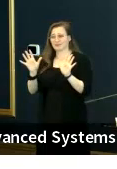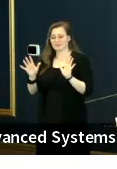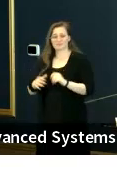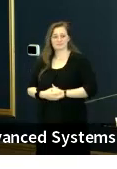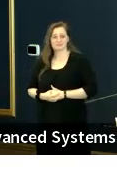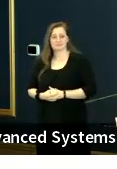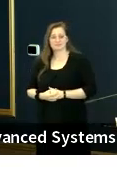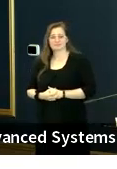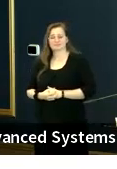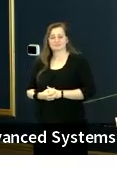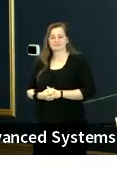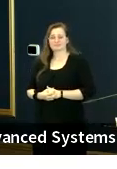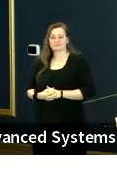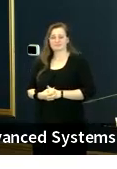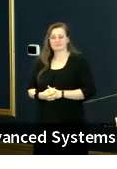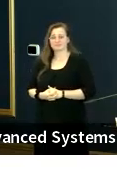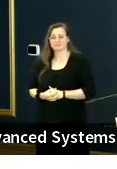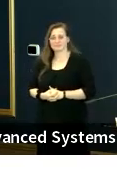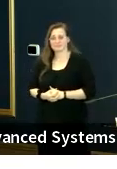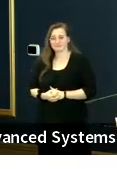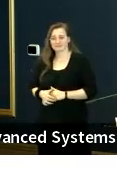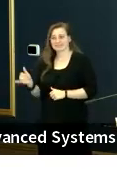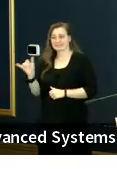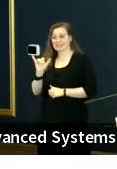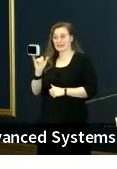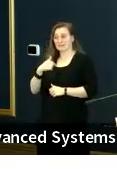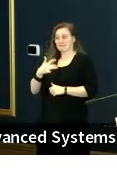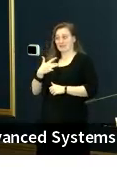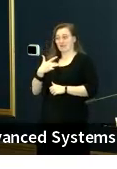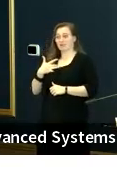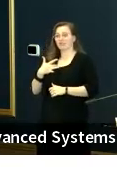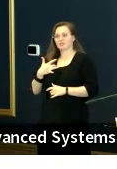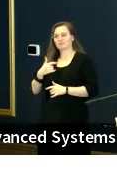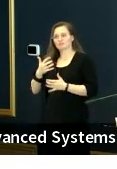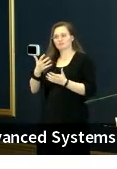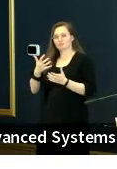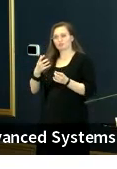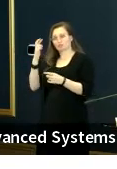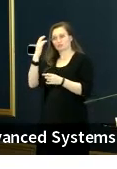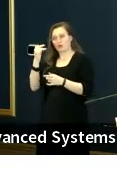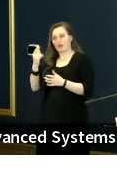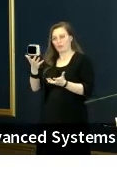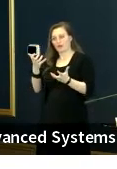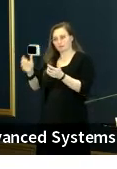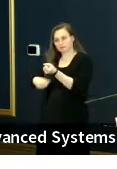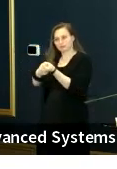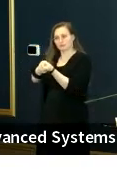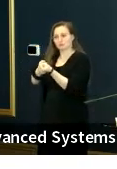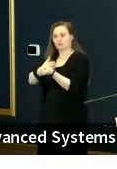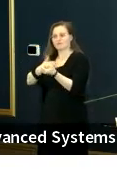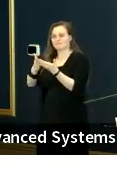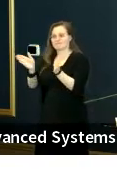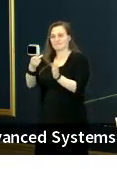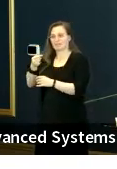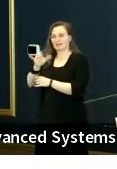These are the types of things that drove me to serve the public in the way that I do now. I was less than 30 years old when I